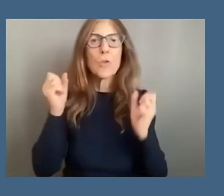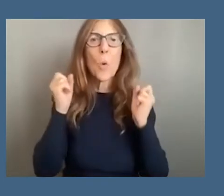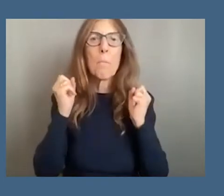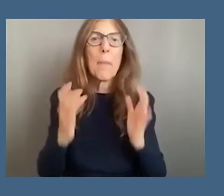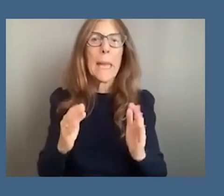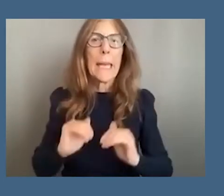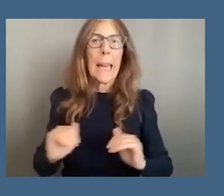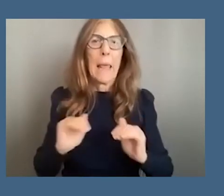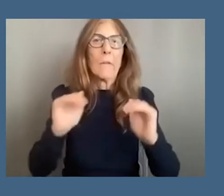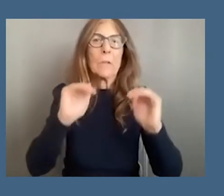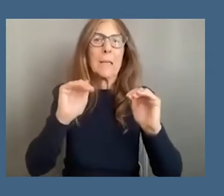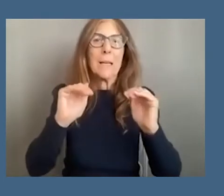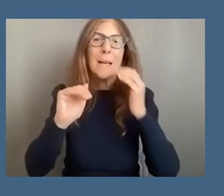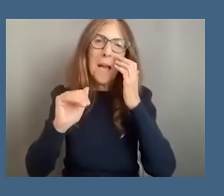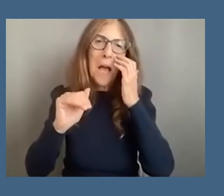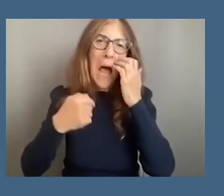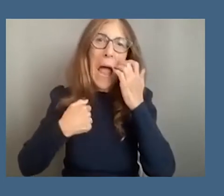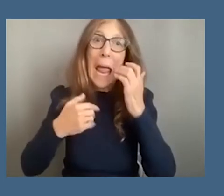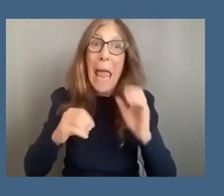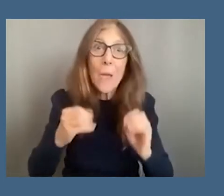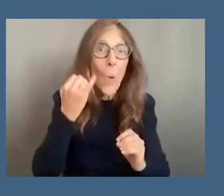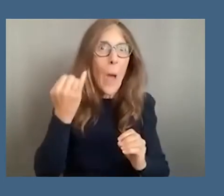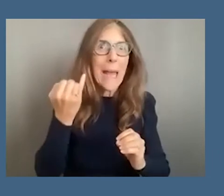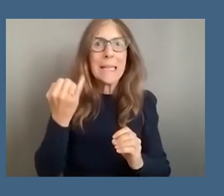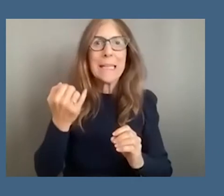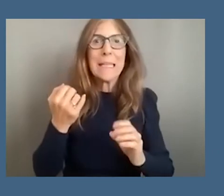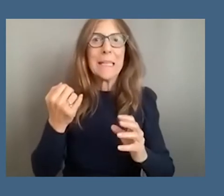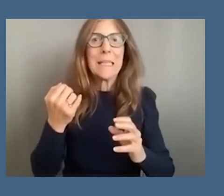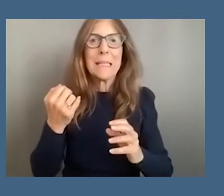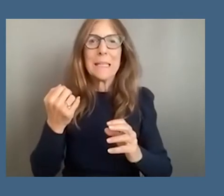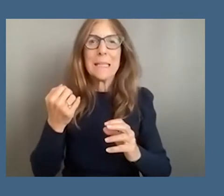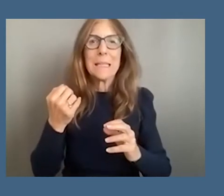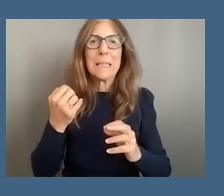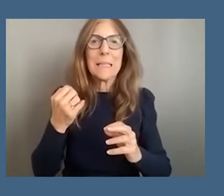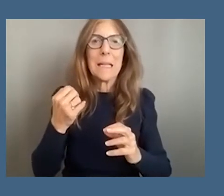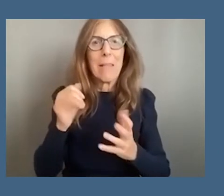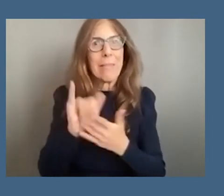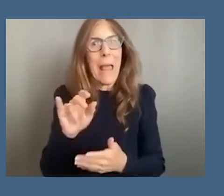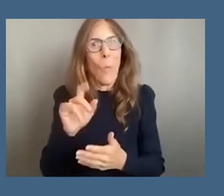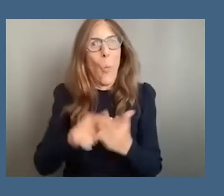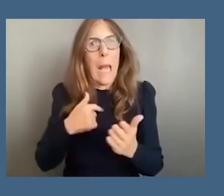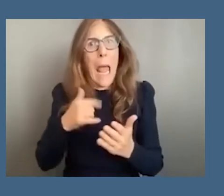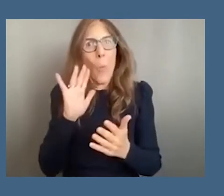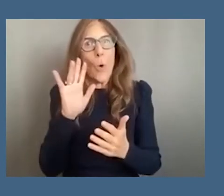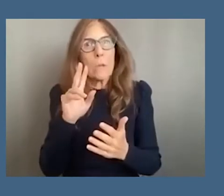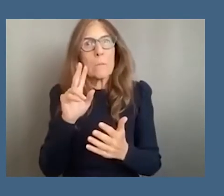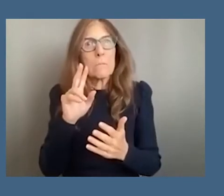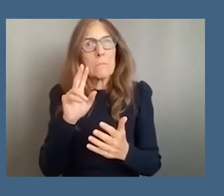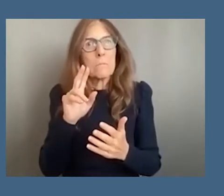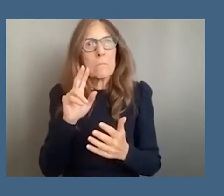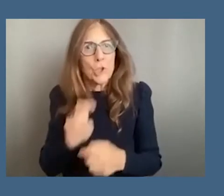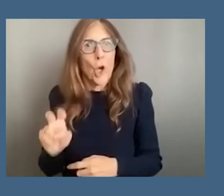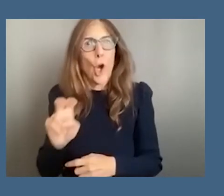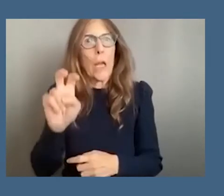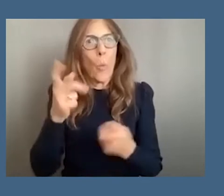uh in fact i i had no idea the the journey i was going to make when i decided to do